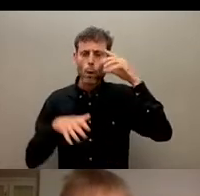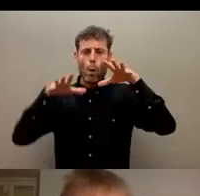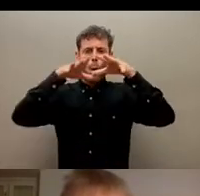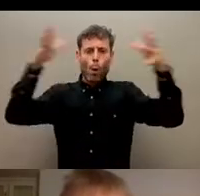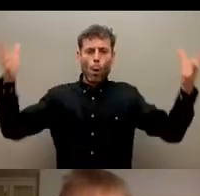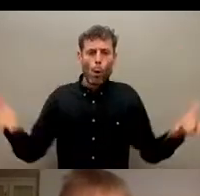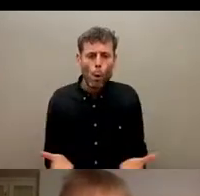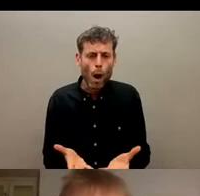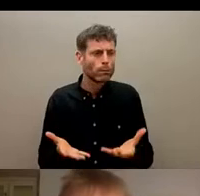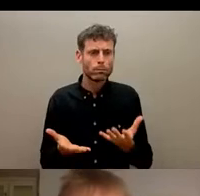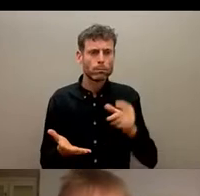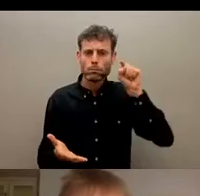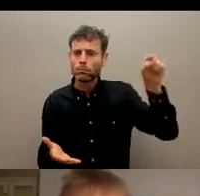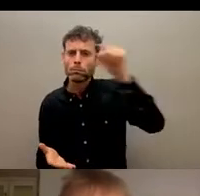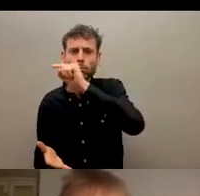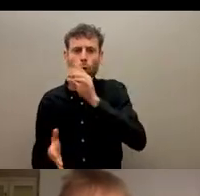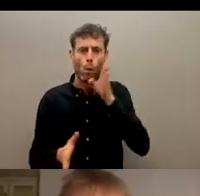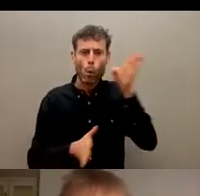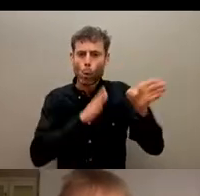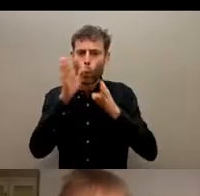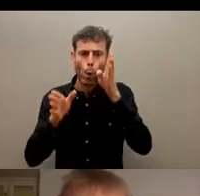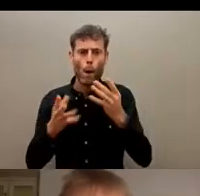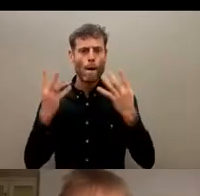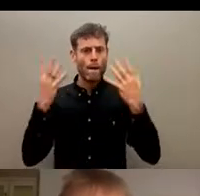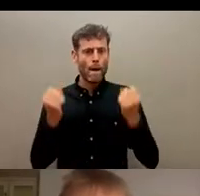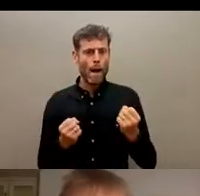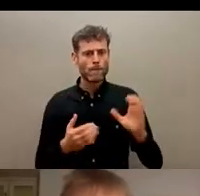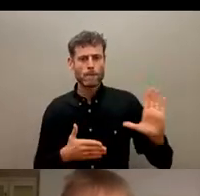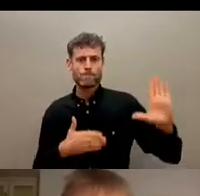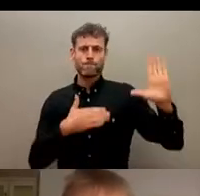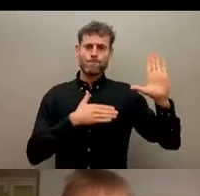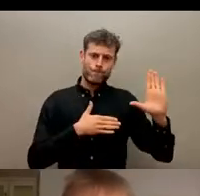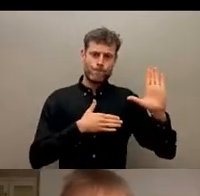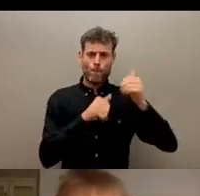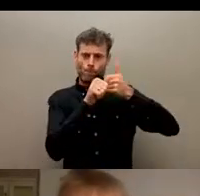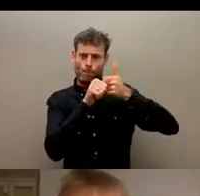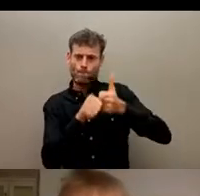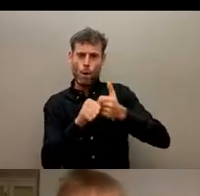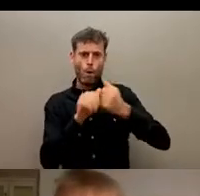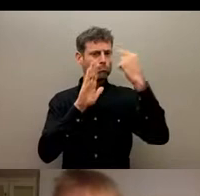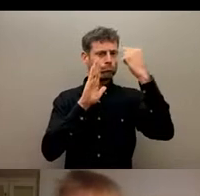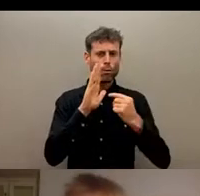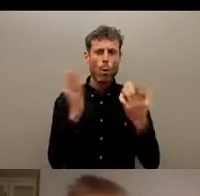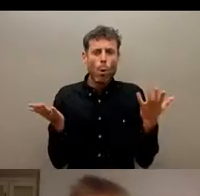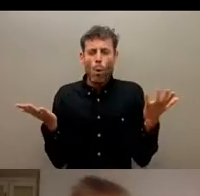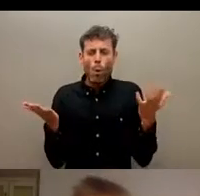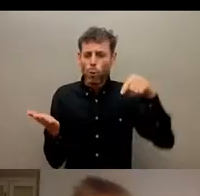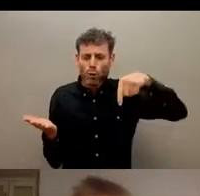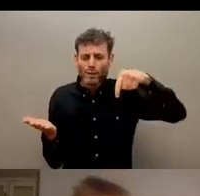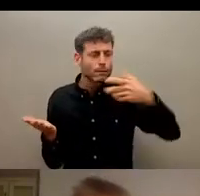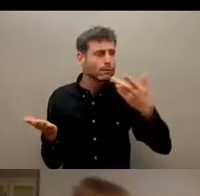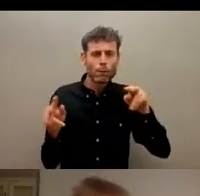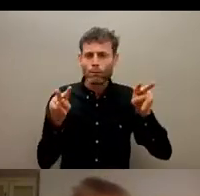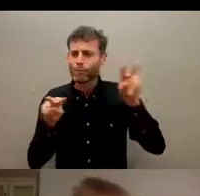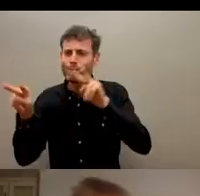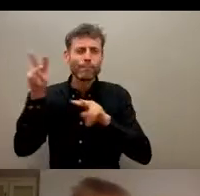doing and are not doing. And this is one of the key things that we're now able to get that information, gathering that data. It's the same for disability